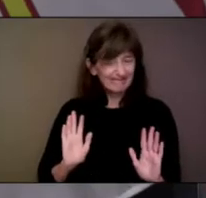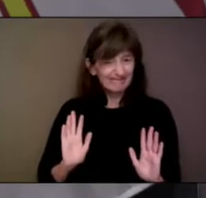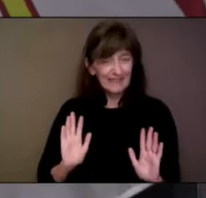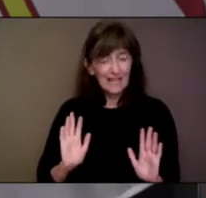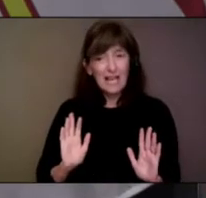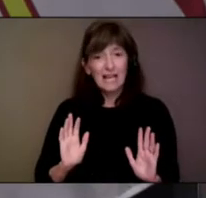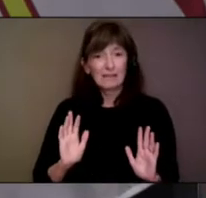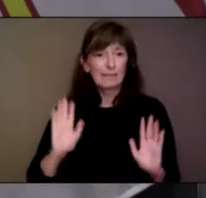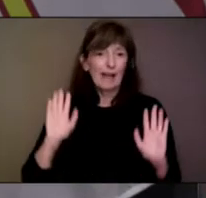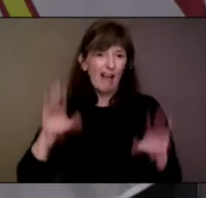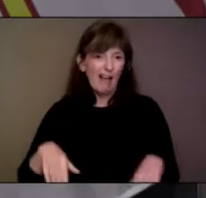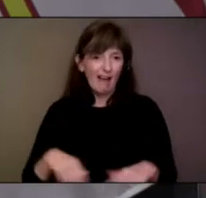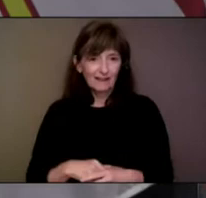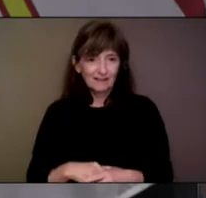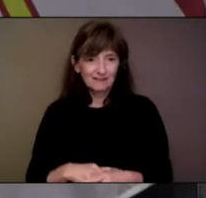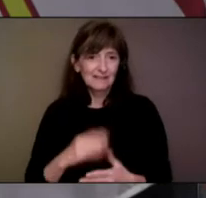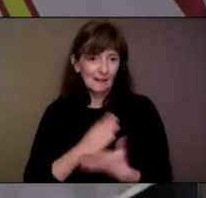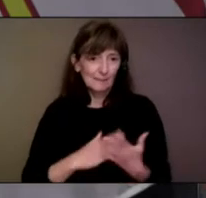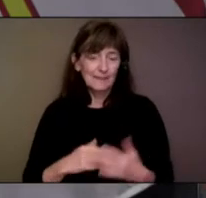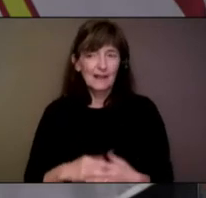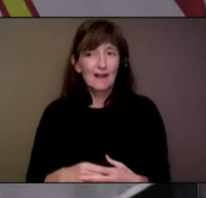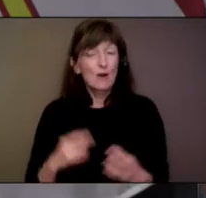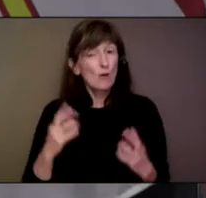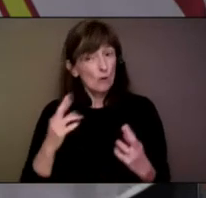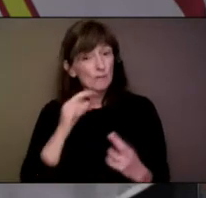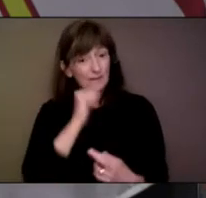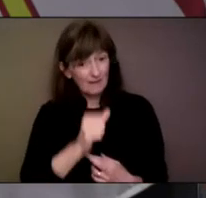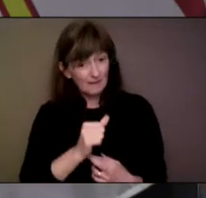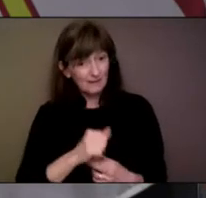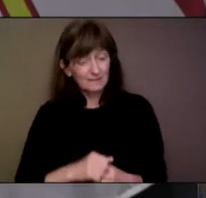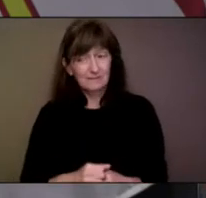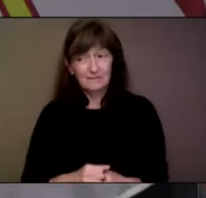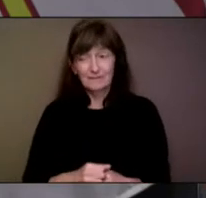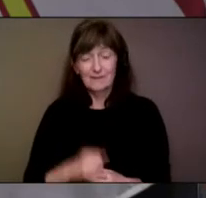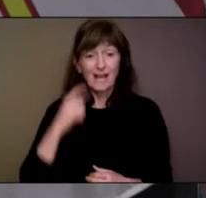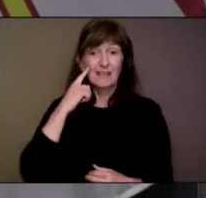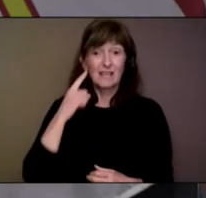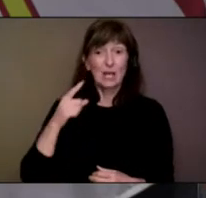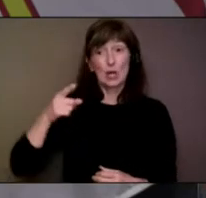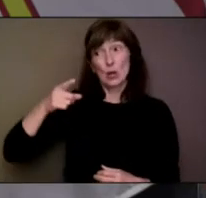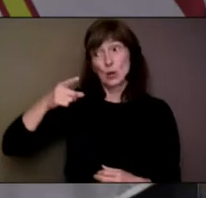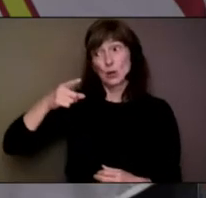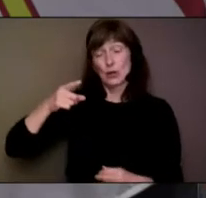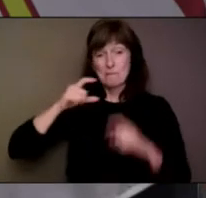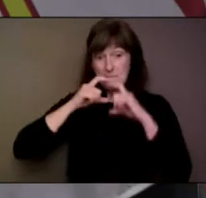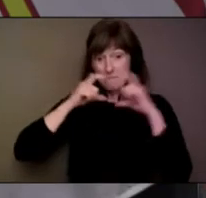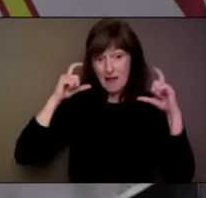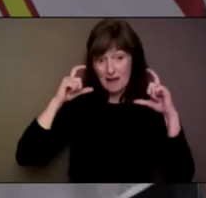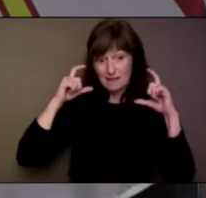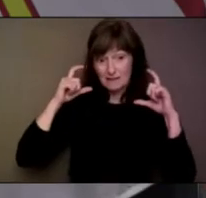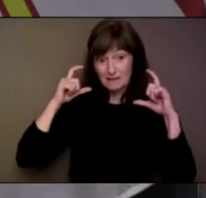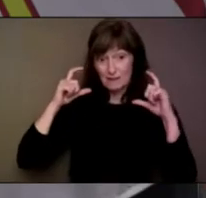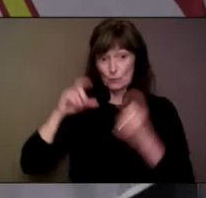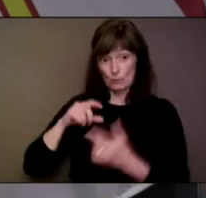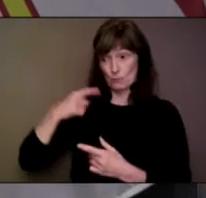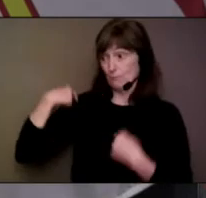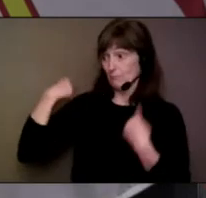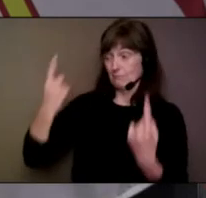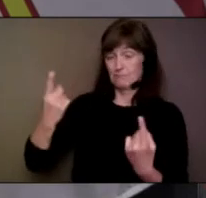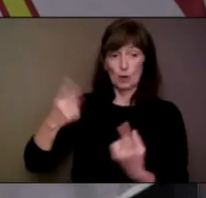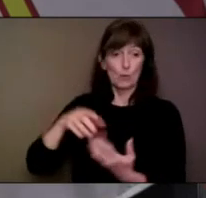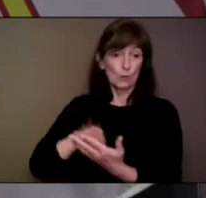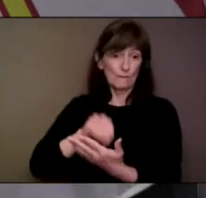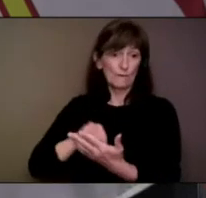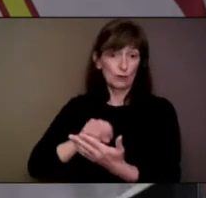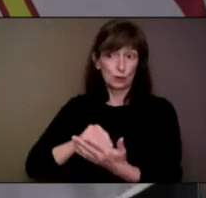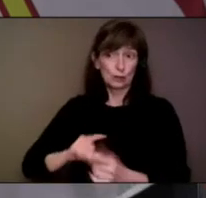happen. I think, if nothing else, I think over this pandemic, the way that we've approached masking has drastically changed